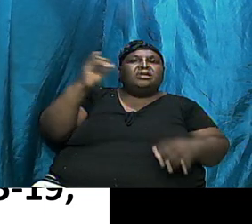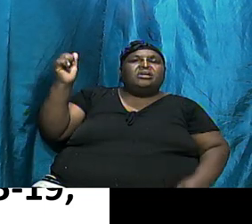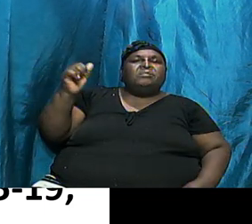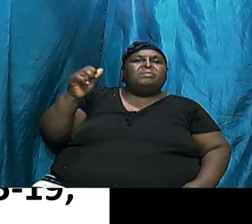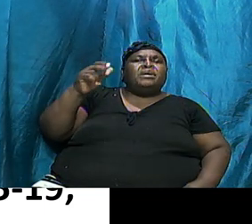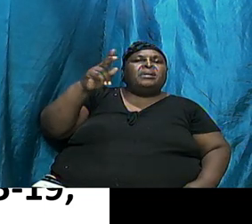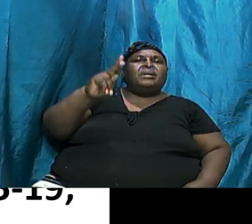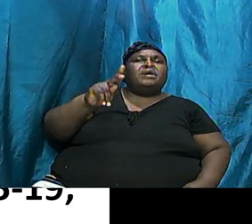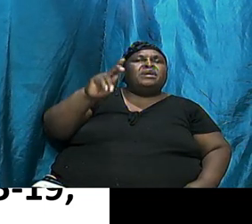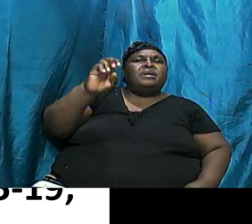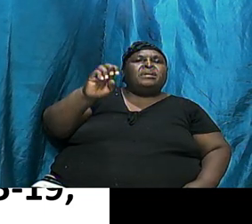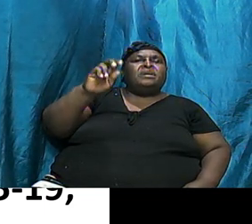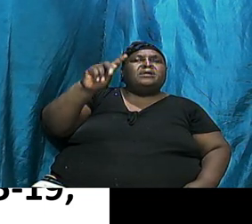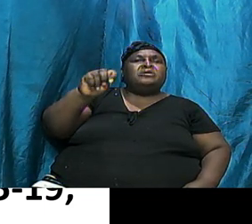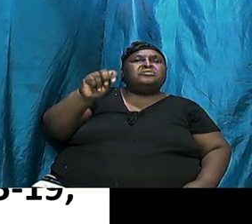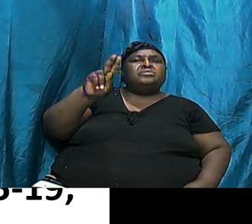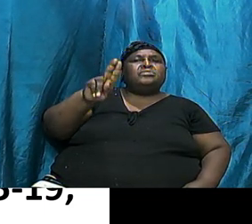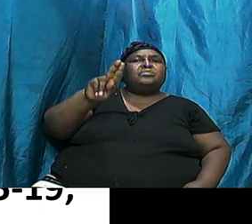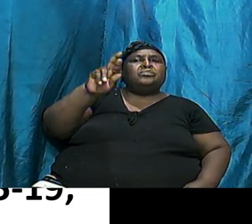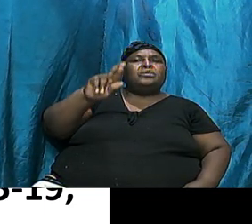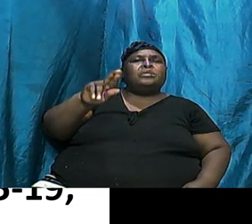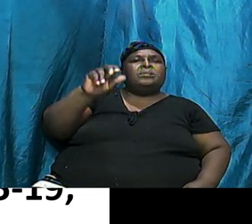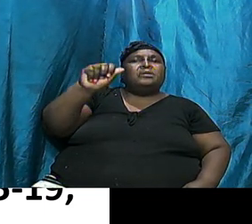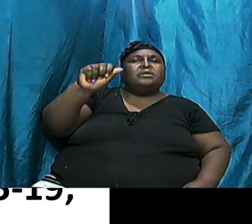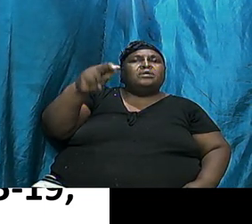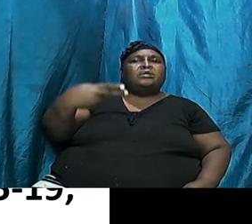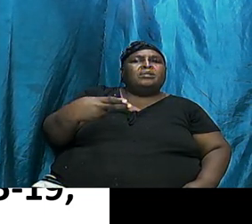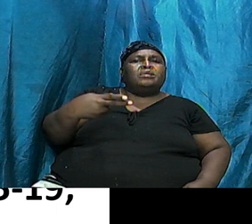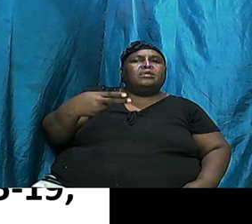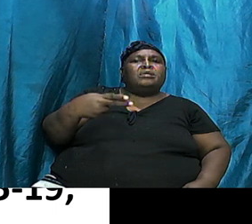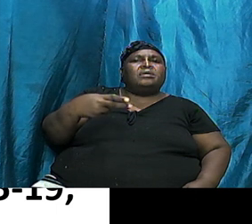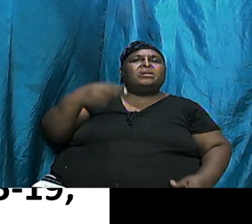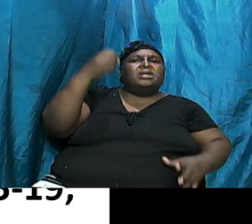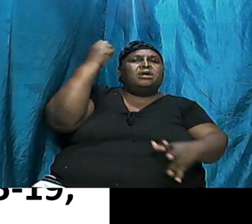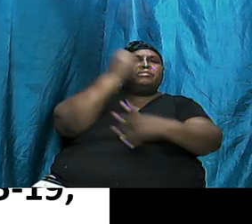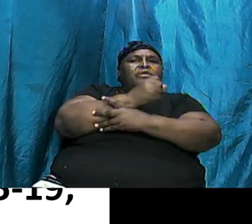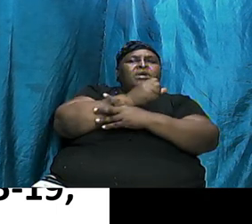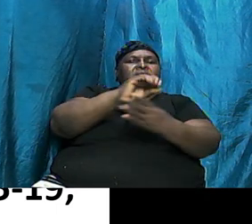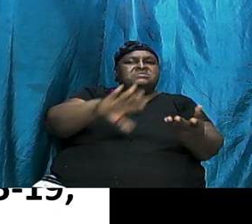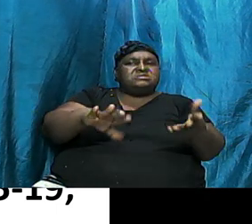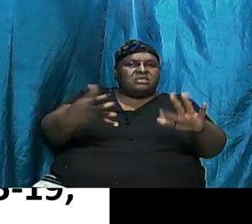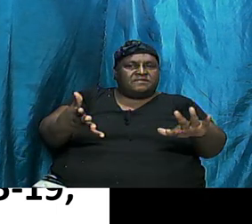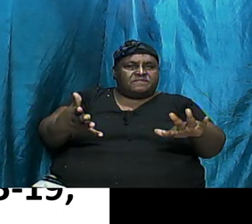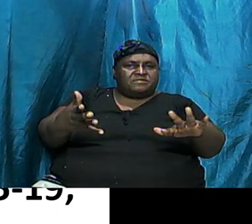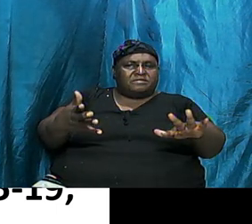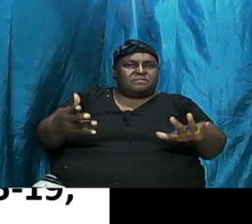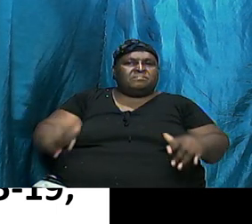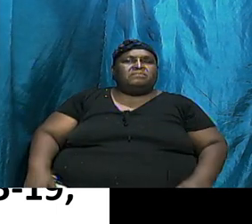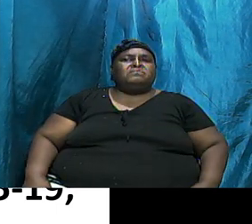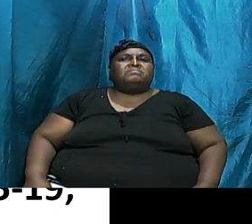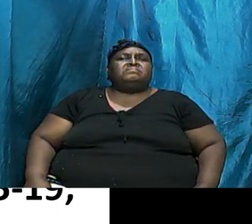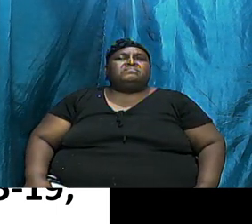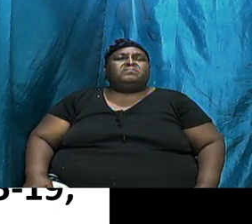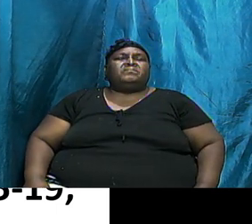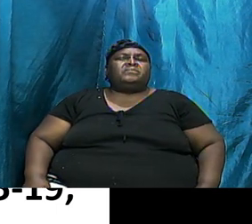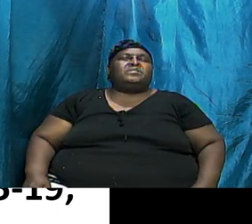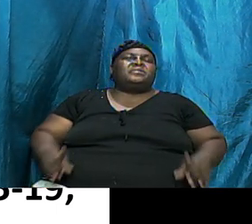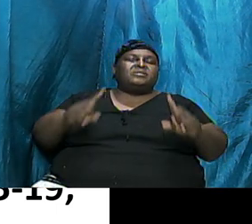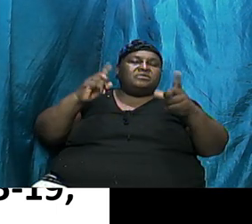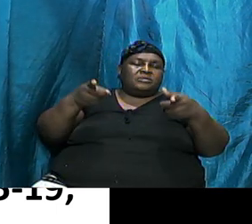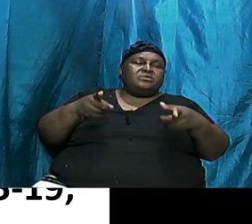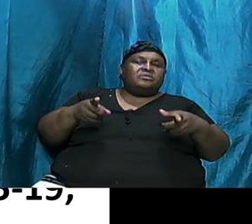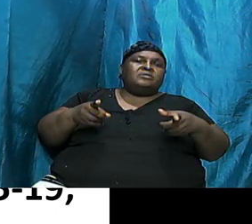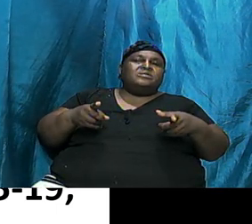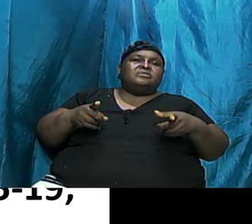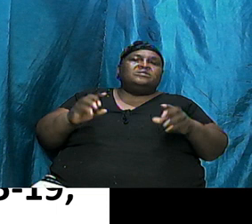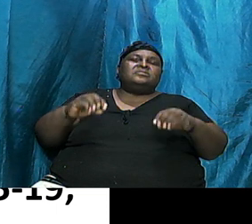Promised Son That Was Born To Him God He Was Told To Offer Him As A Sacrifice And You Know What Abraham Did He Went To Offer